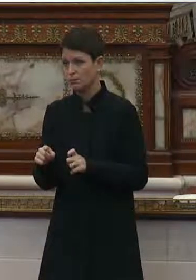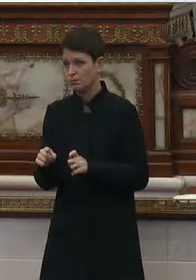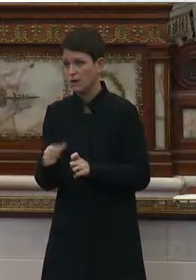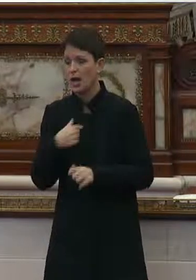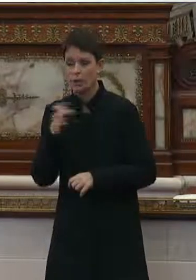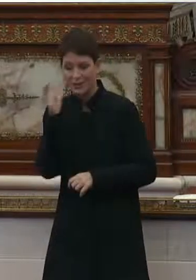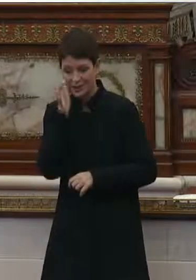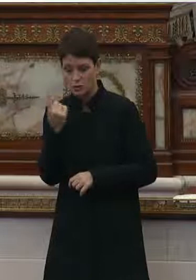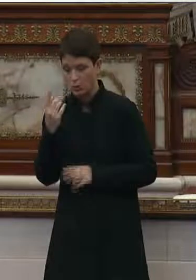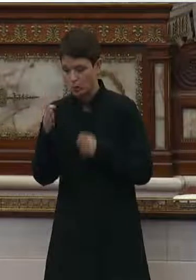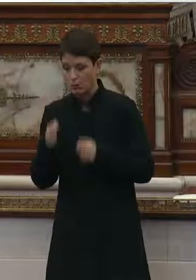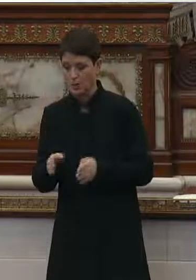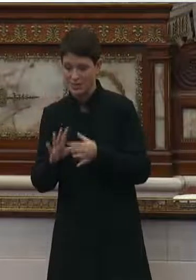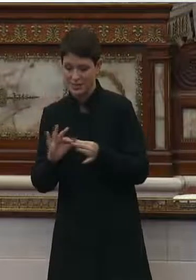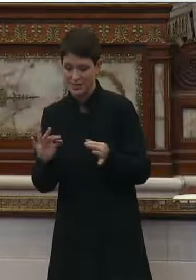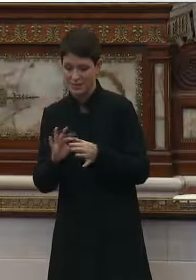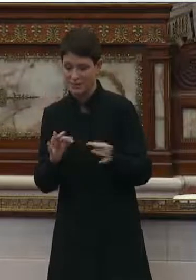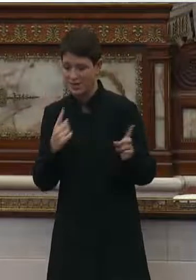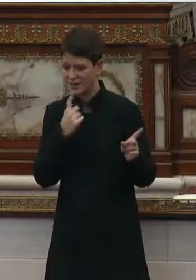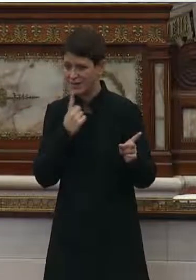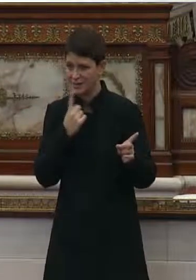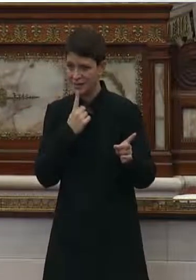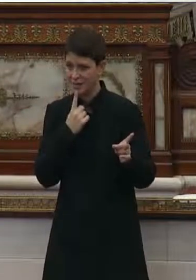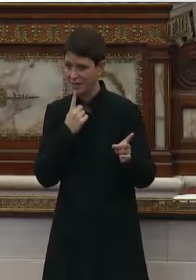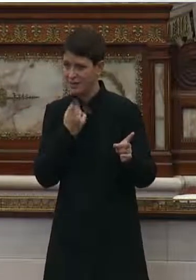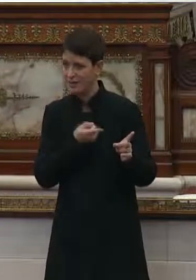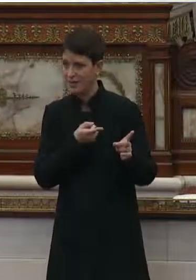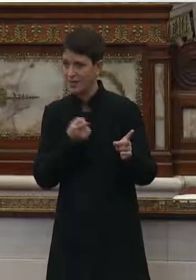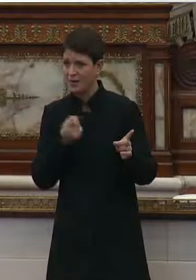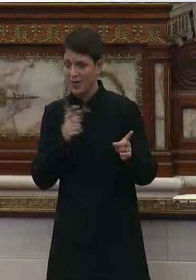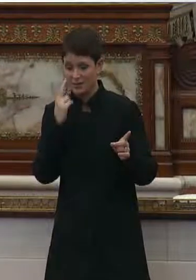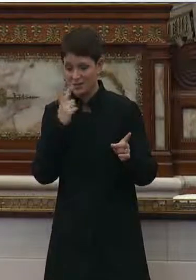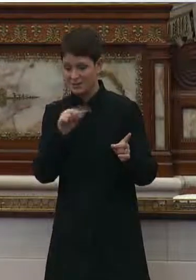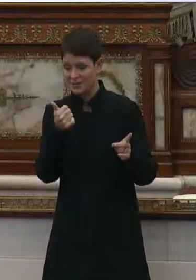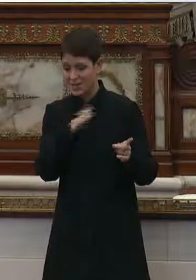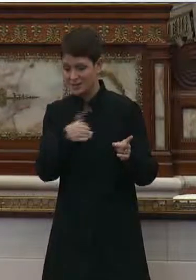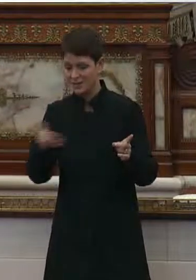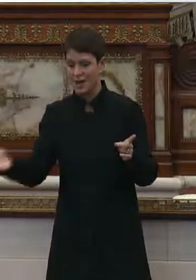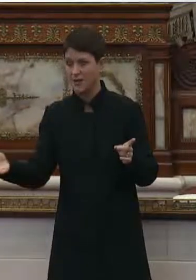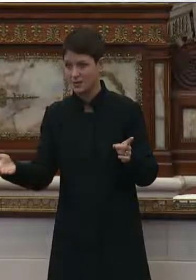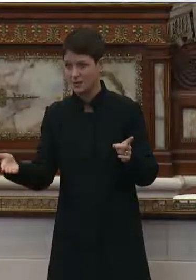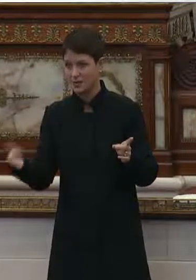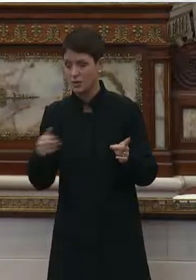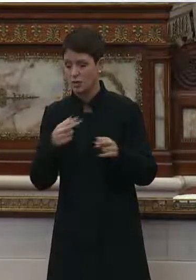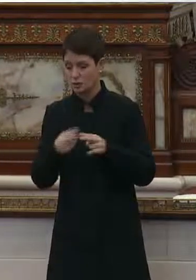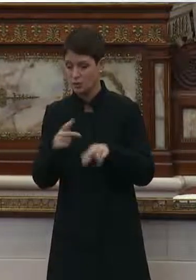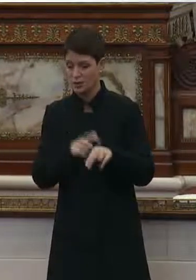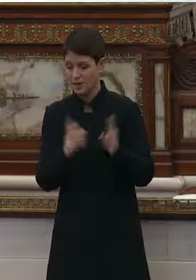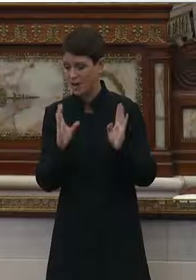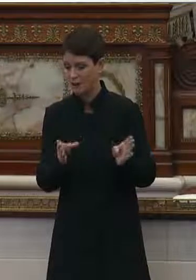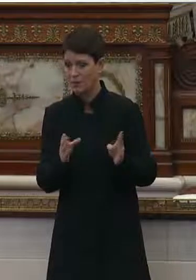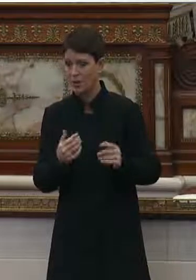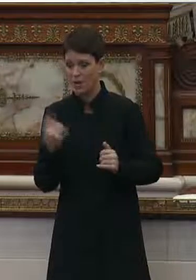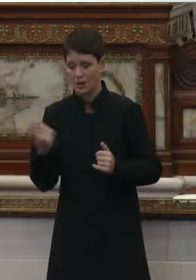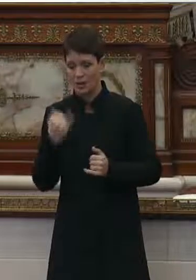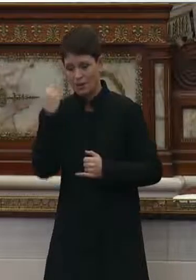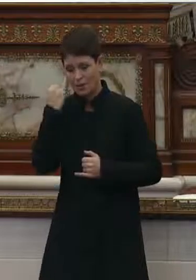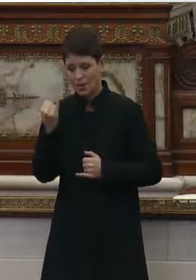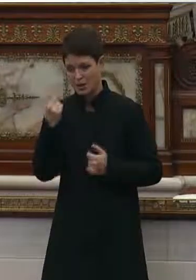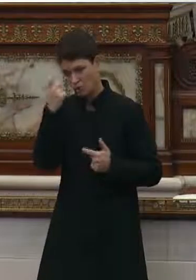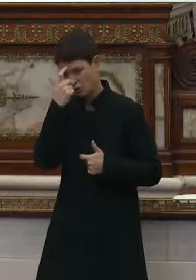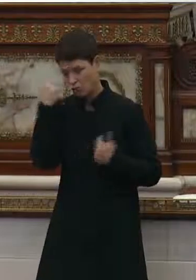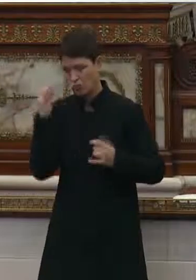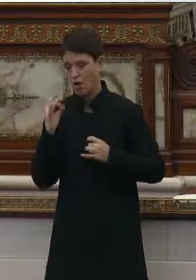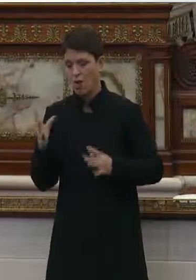I listened to one person testify saying that they seen about 10 deaths in a short amount of time, and I can only imagine the trauma